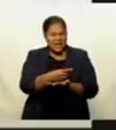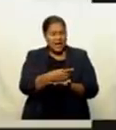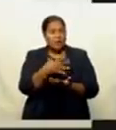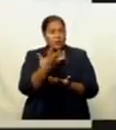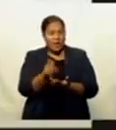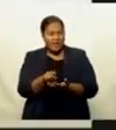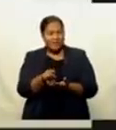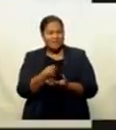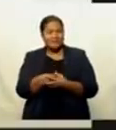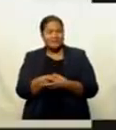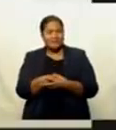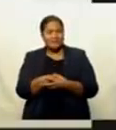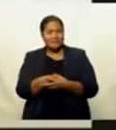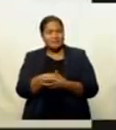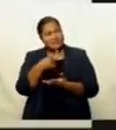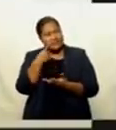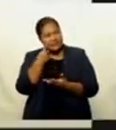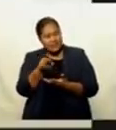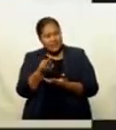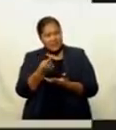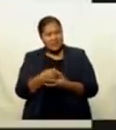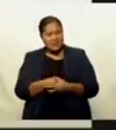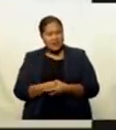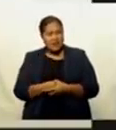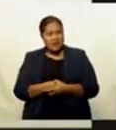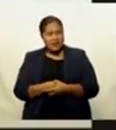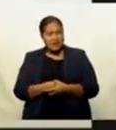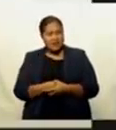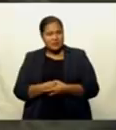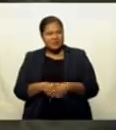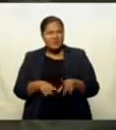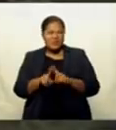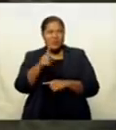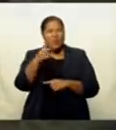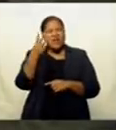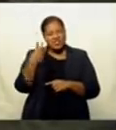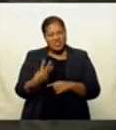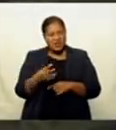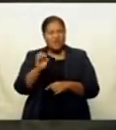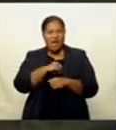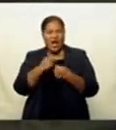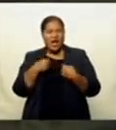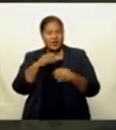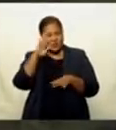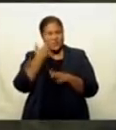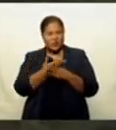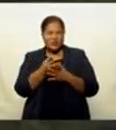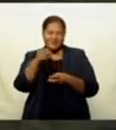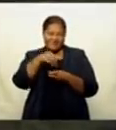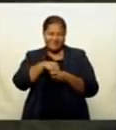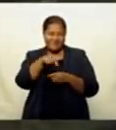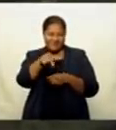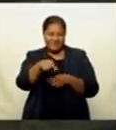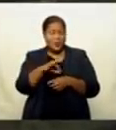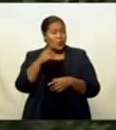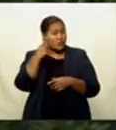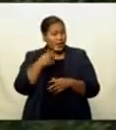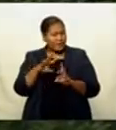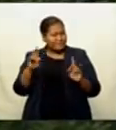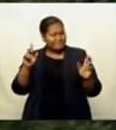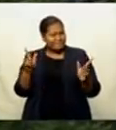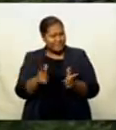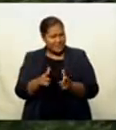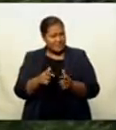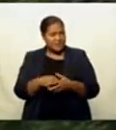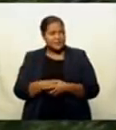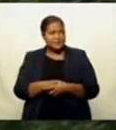as I mentioned, potentially we've got most likely one-third of our students will fall through the crack and we're trying to minimize that. Student